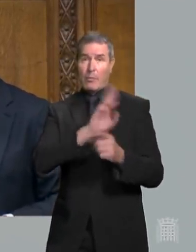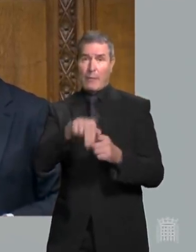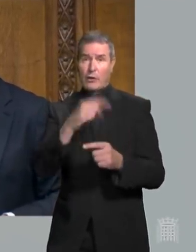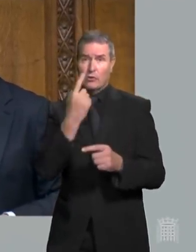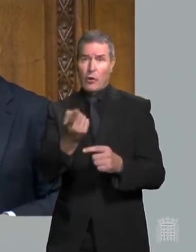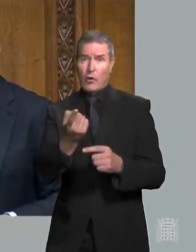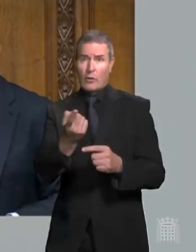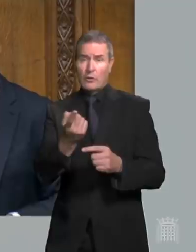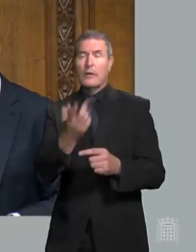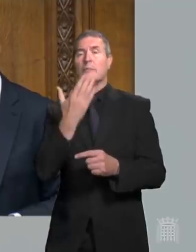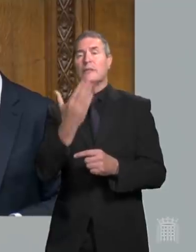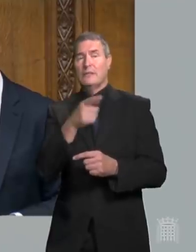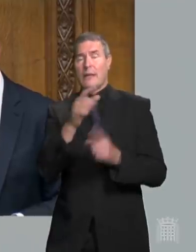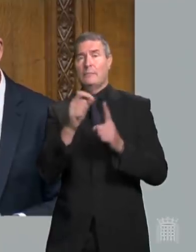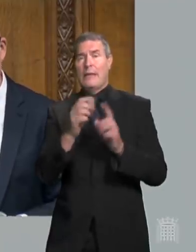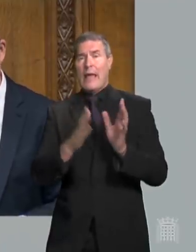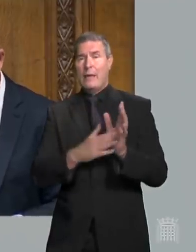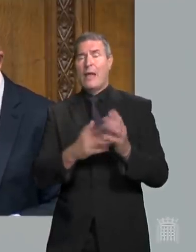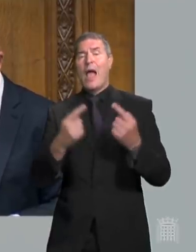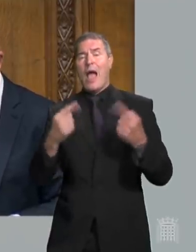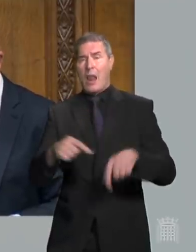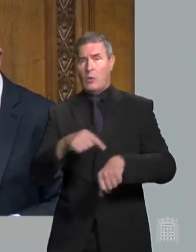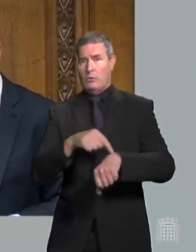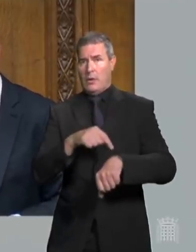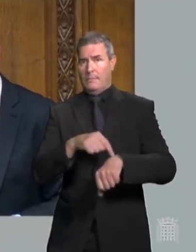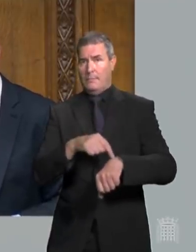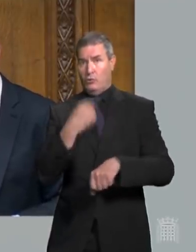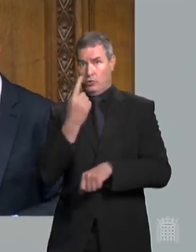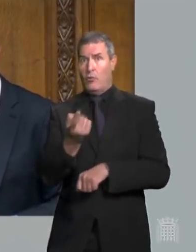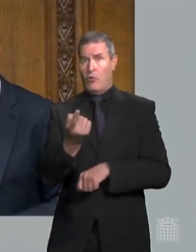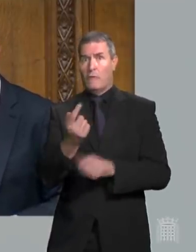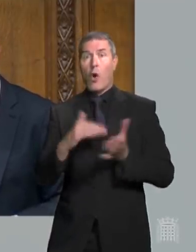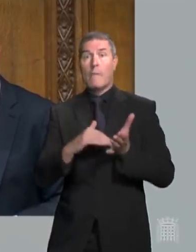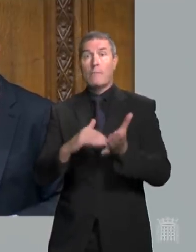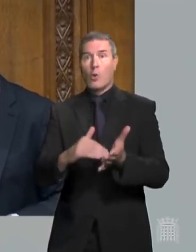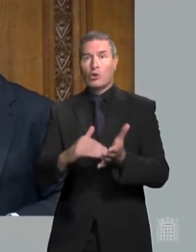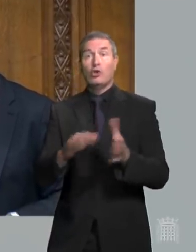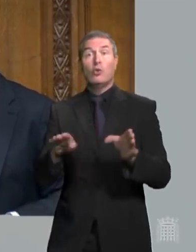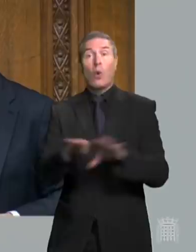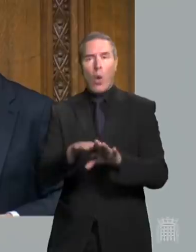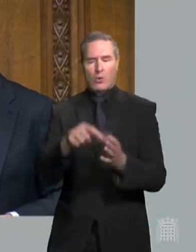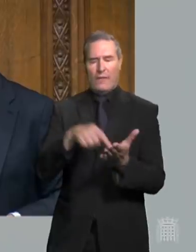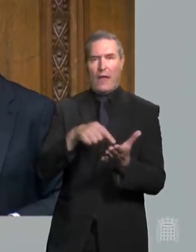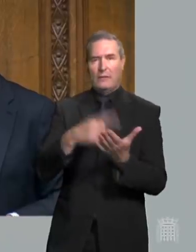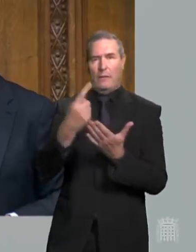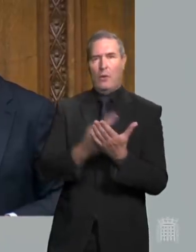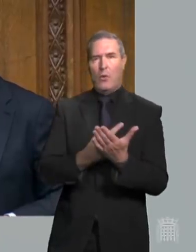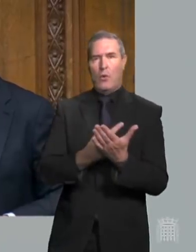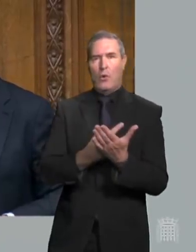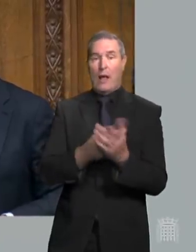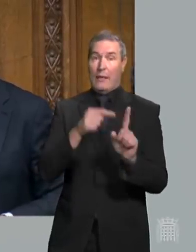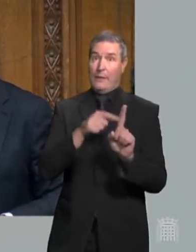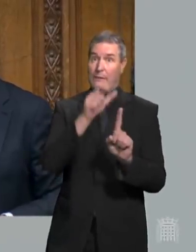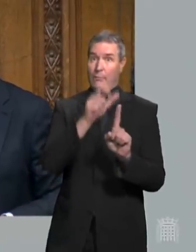will the Prime Minister allow time tomorrow for a motion to close this loophole and make him subject